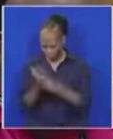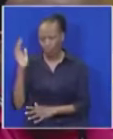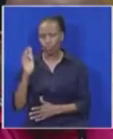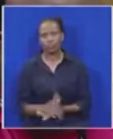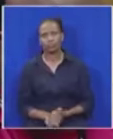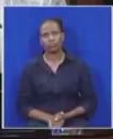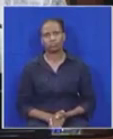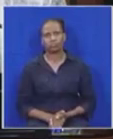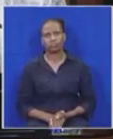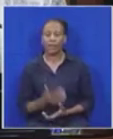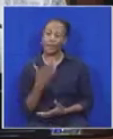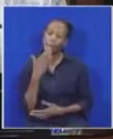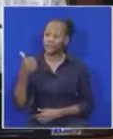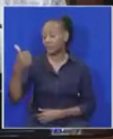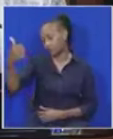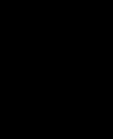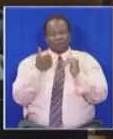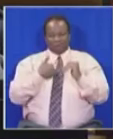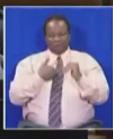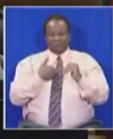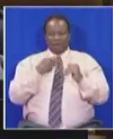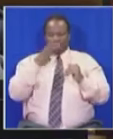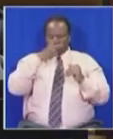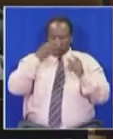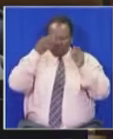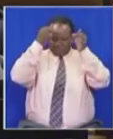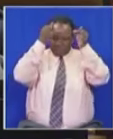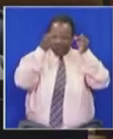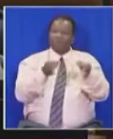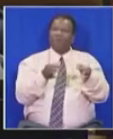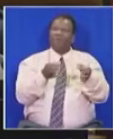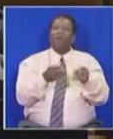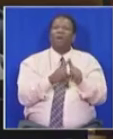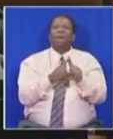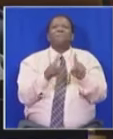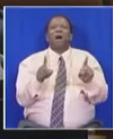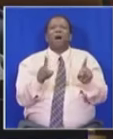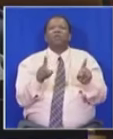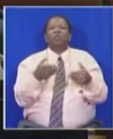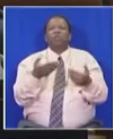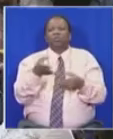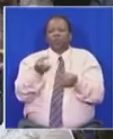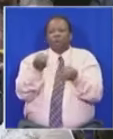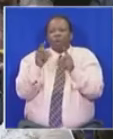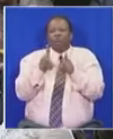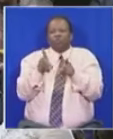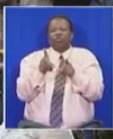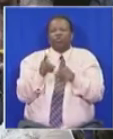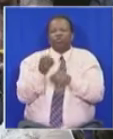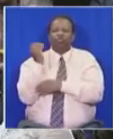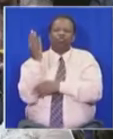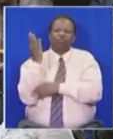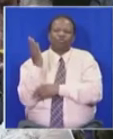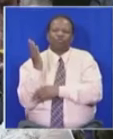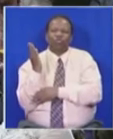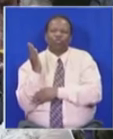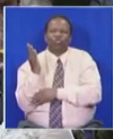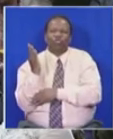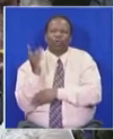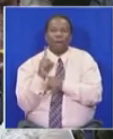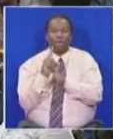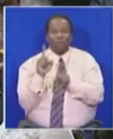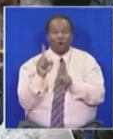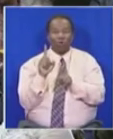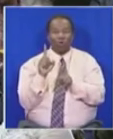Honourable Dozi, take your seat. Yeah, but you gave him a opportunity to speak before you even ruled on